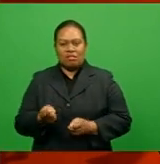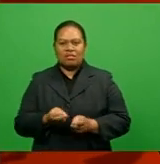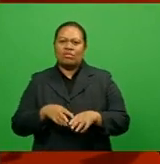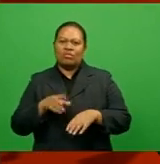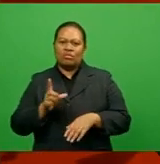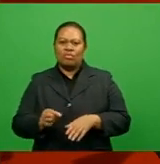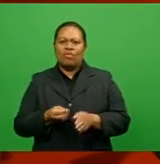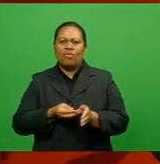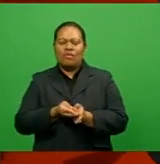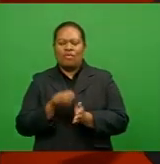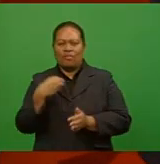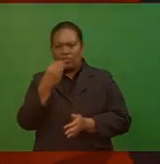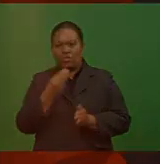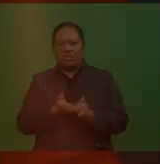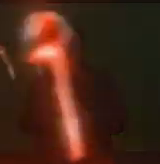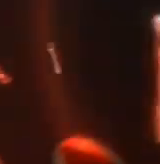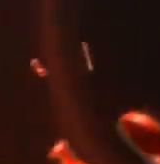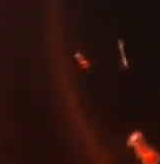Details after the break.